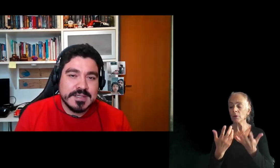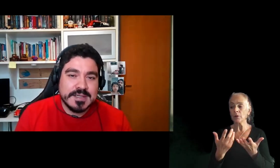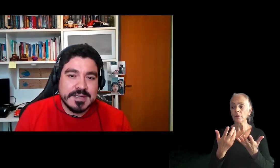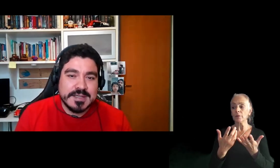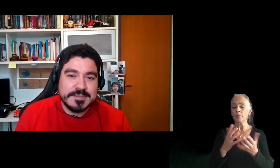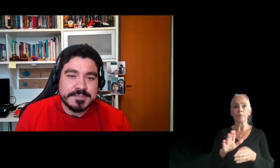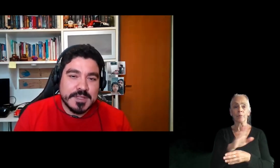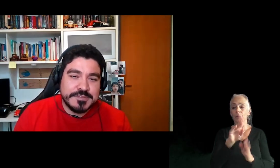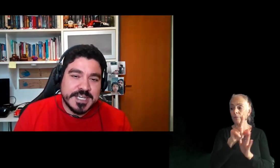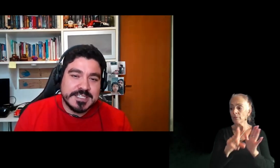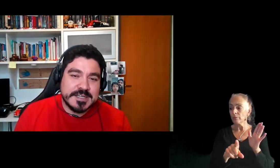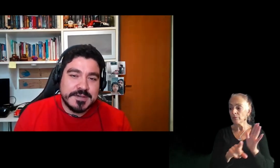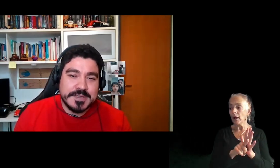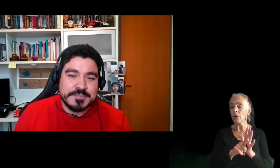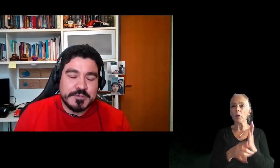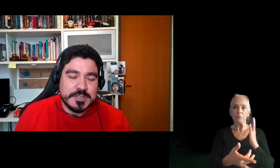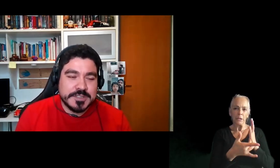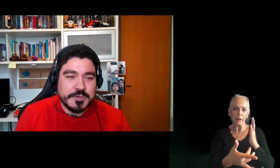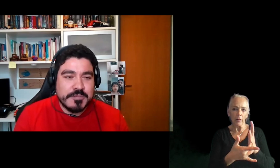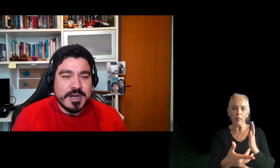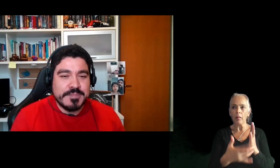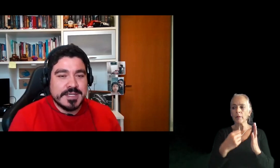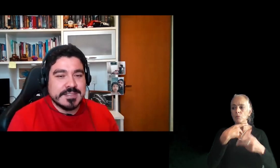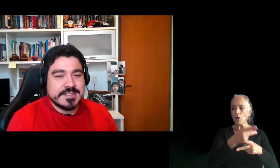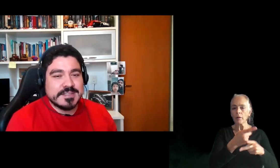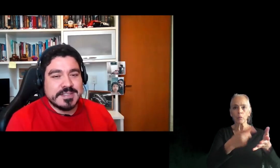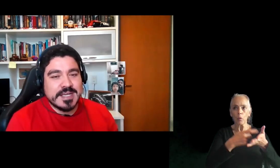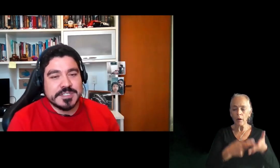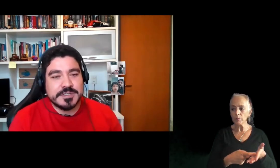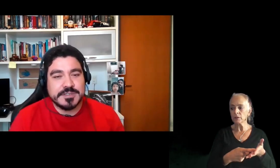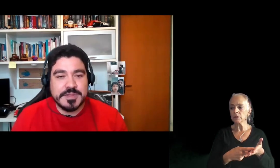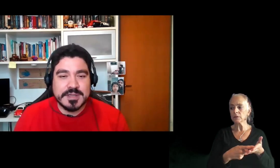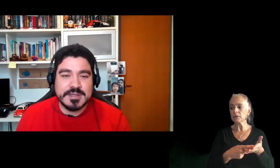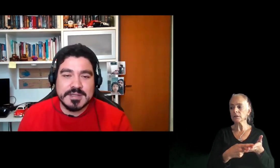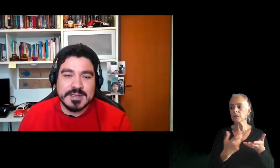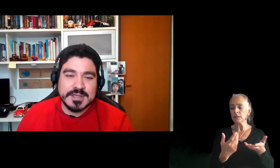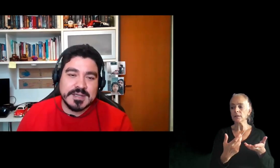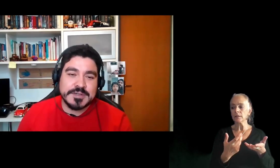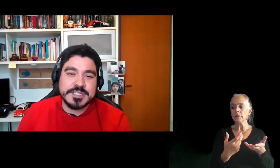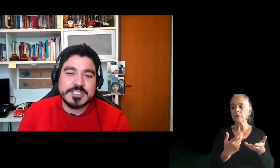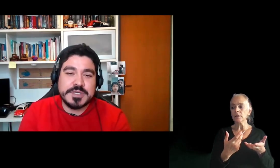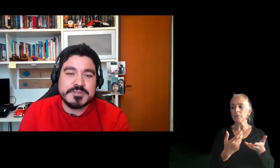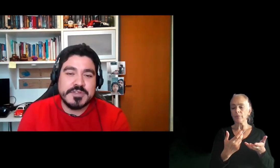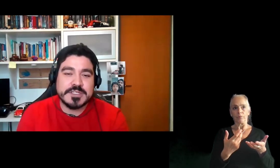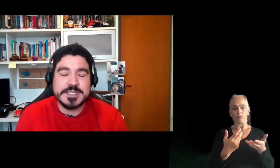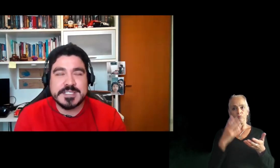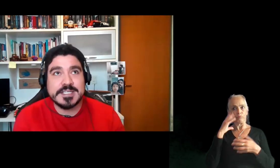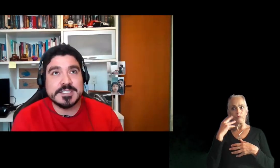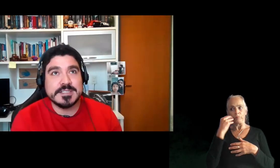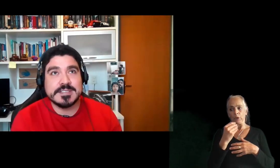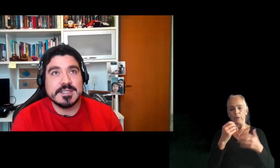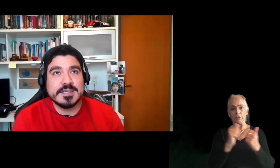um, of technical and product requirements, testers with a good experience with